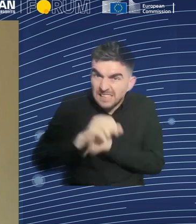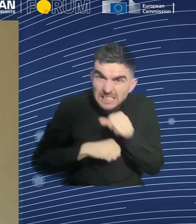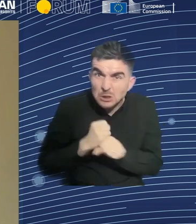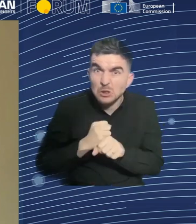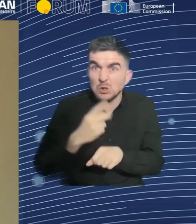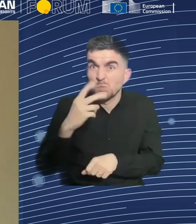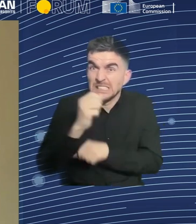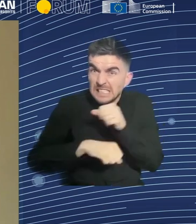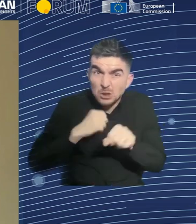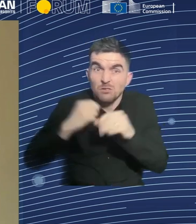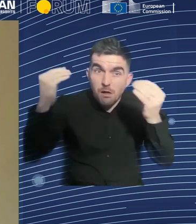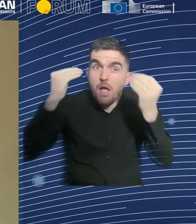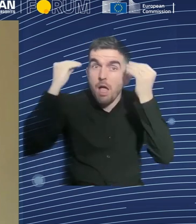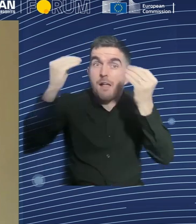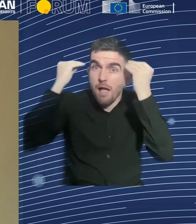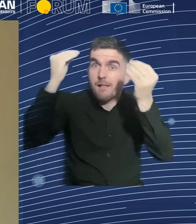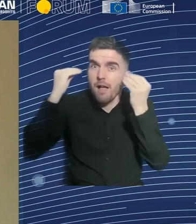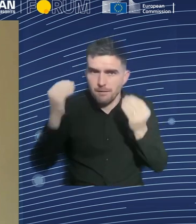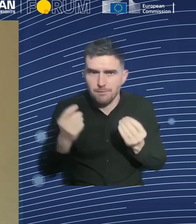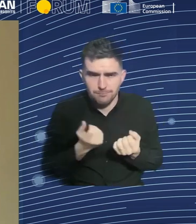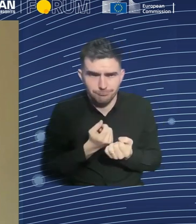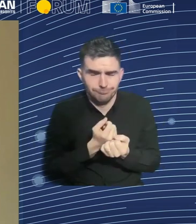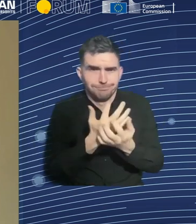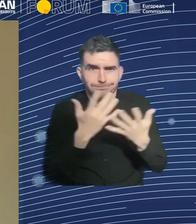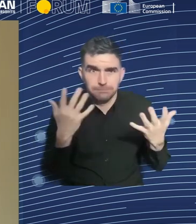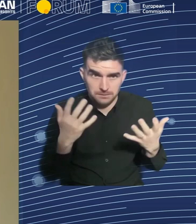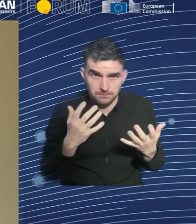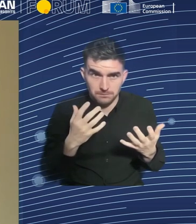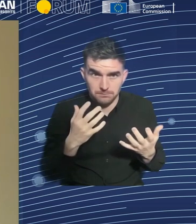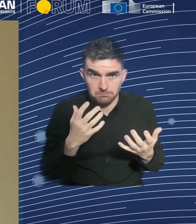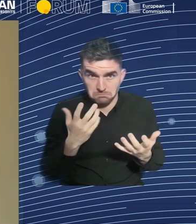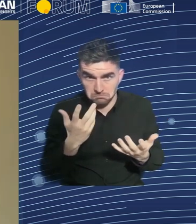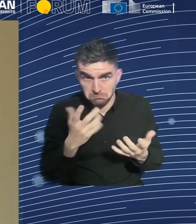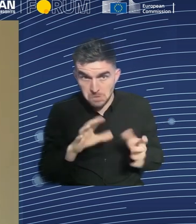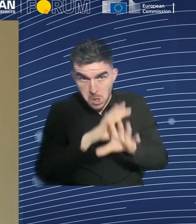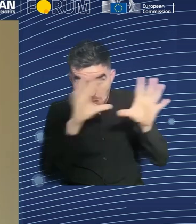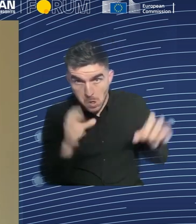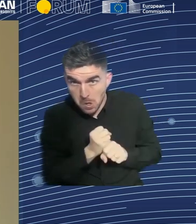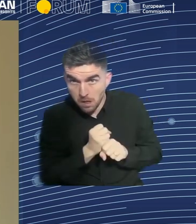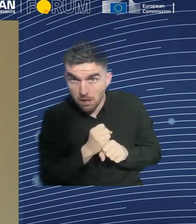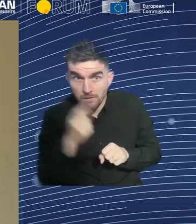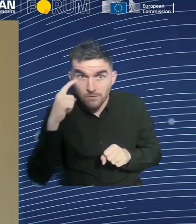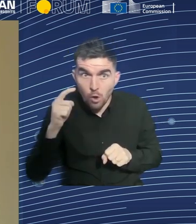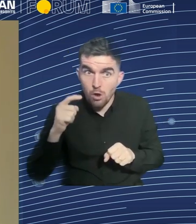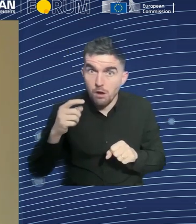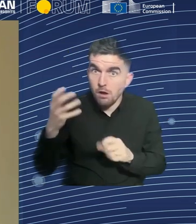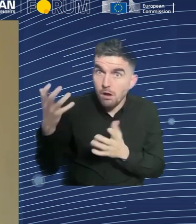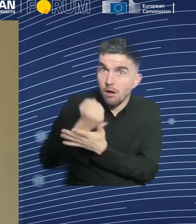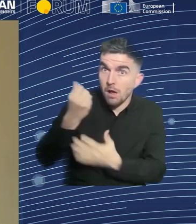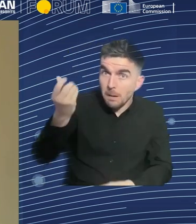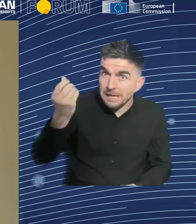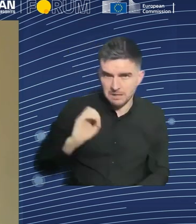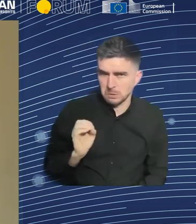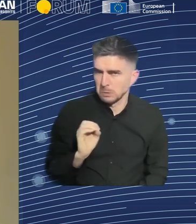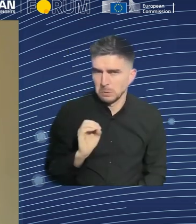it is for economic reasons, that their parents know that if their children are not well educated, they won't be